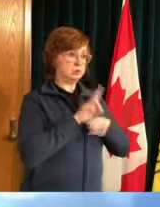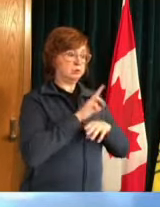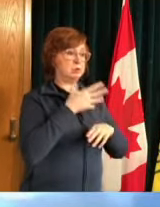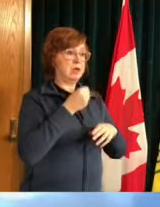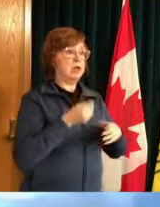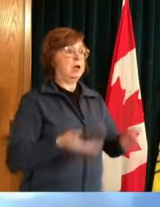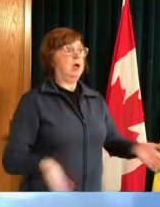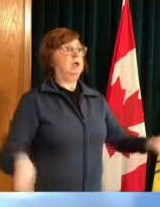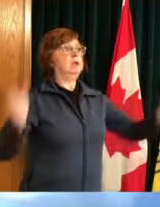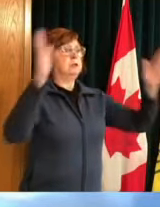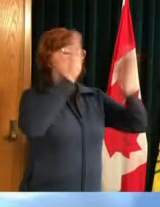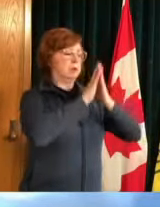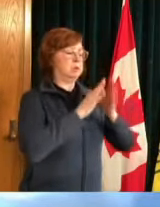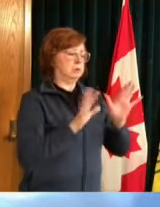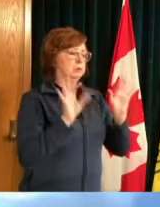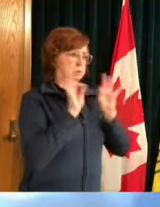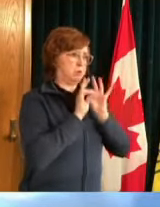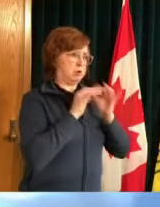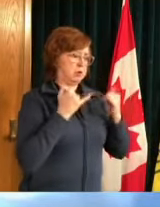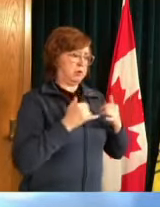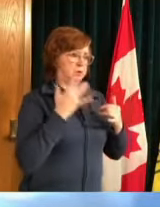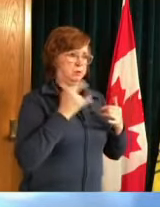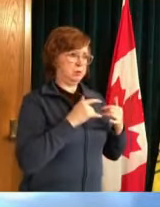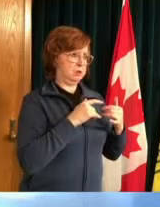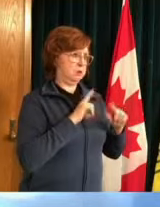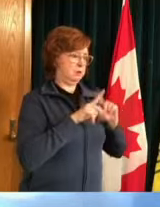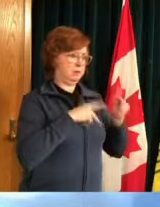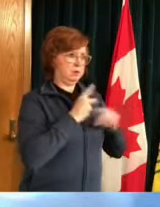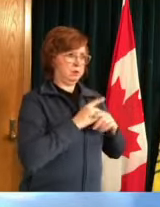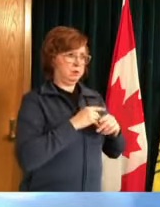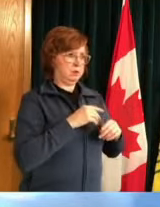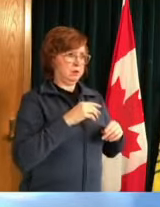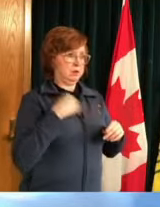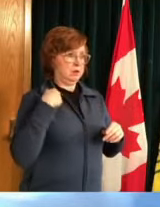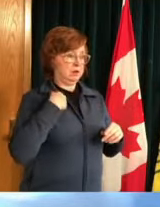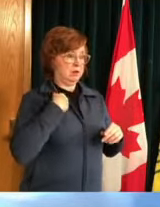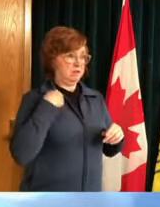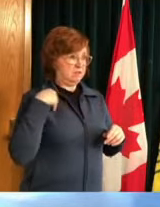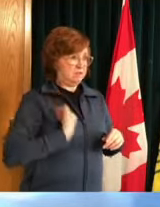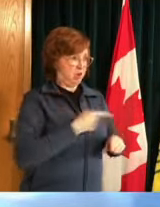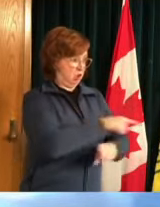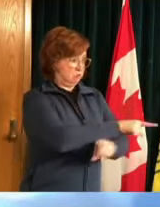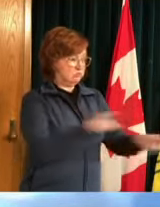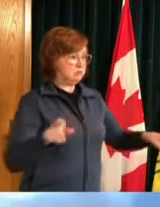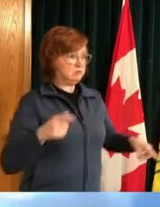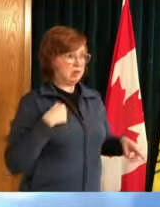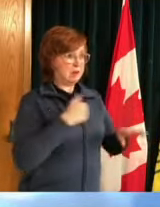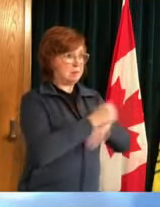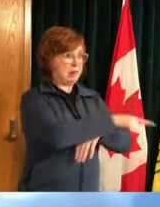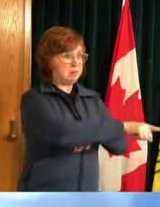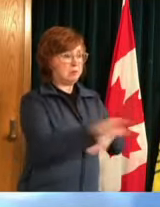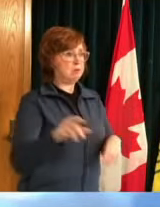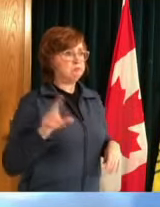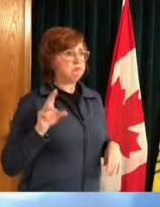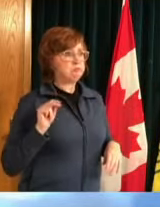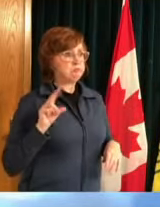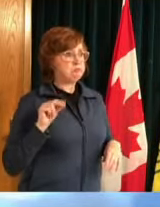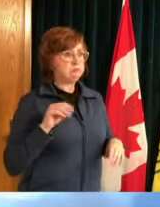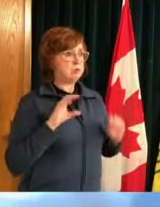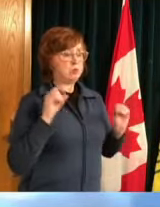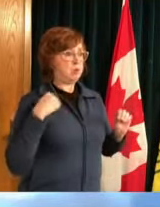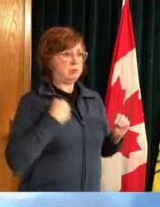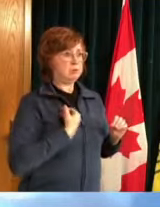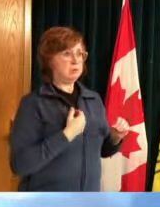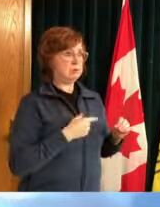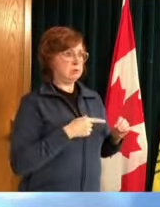and you know it's no one's fault that if you know you are an essential worker you're working hard in a grocery store in personal care services